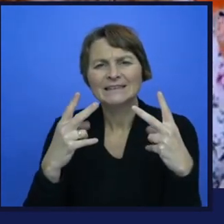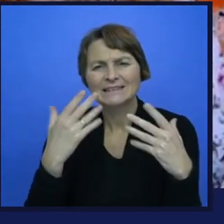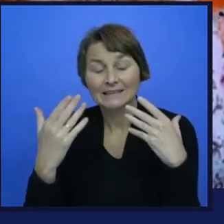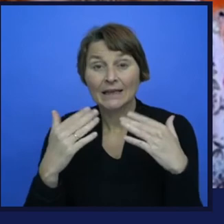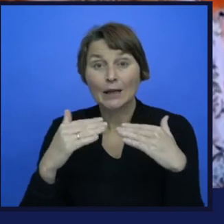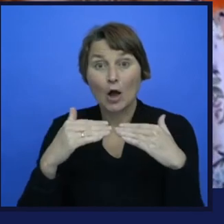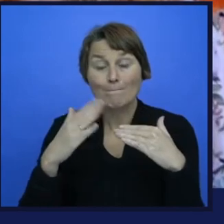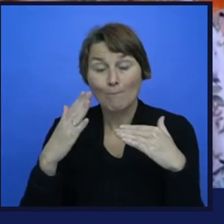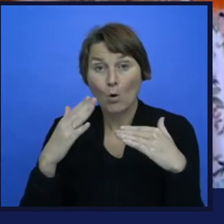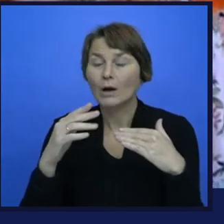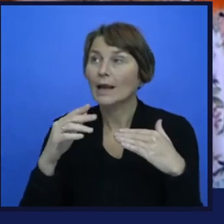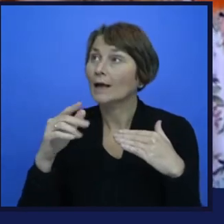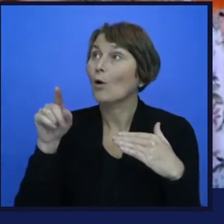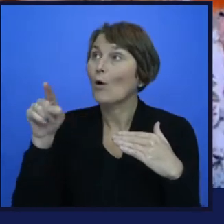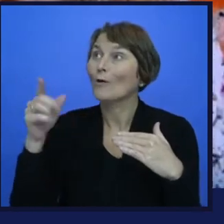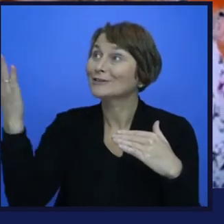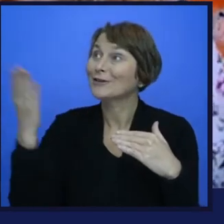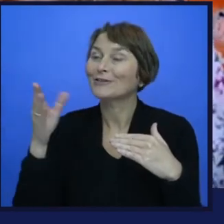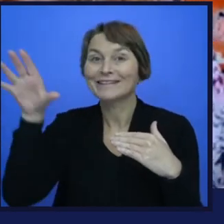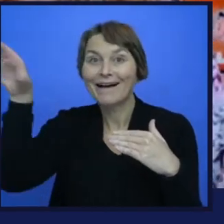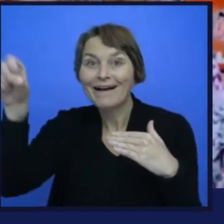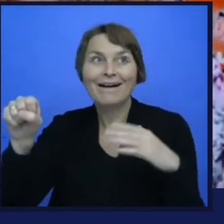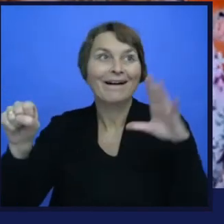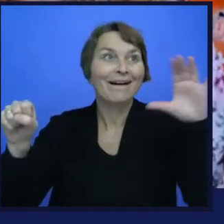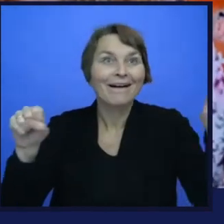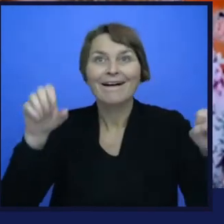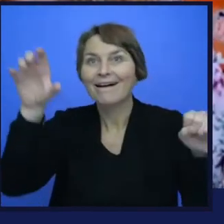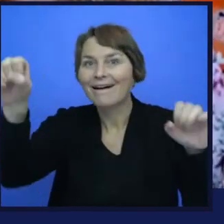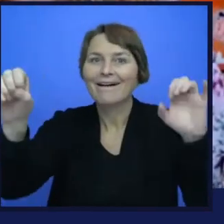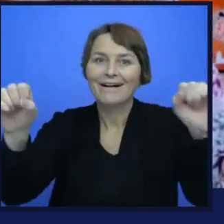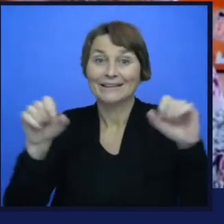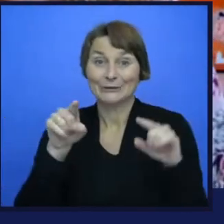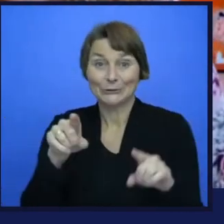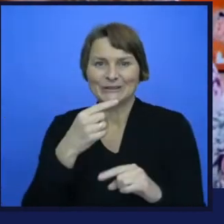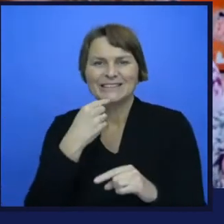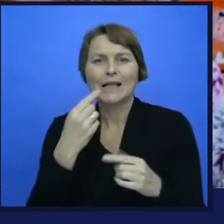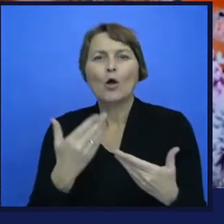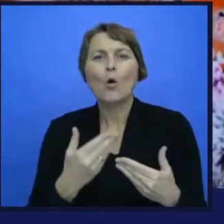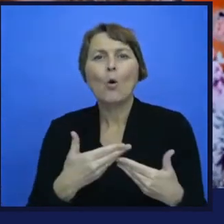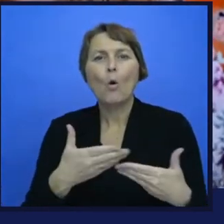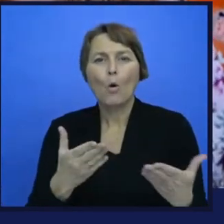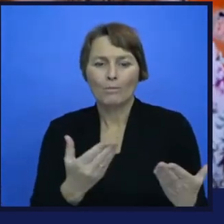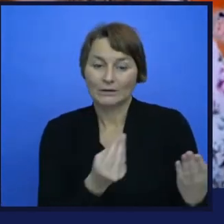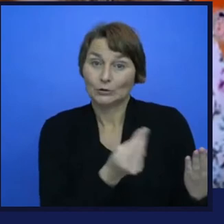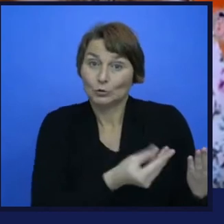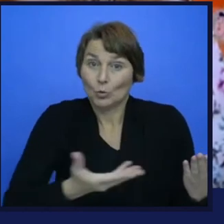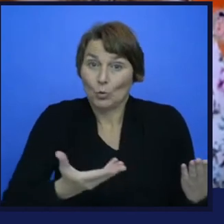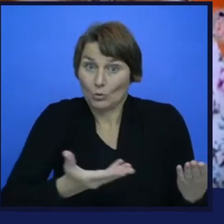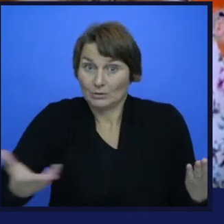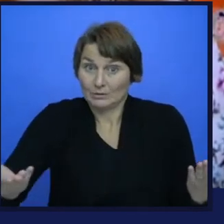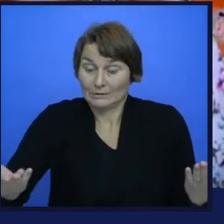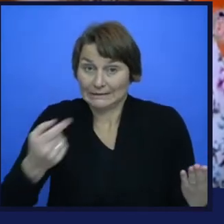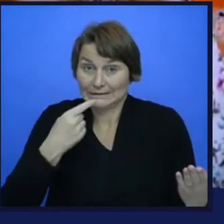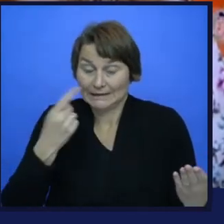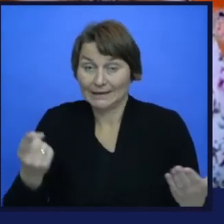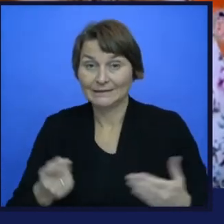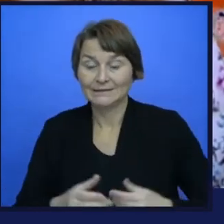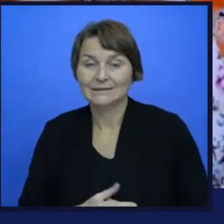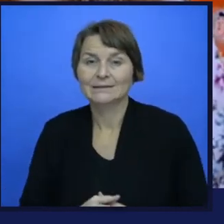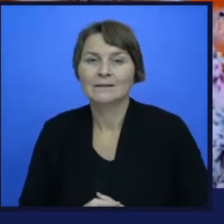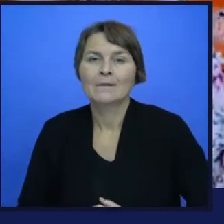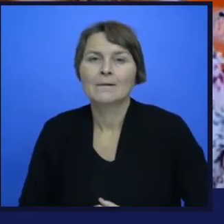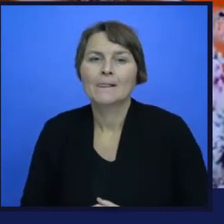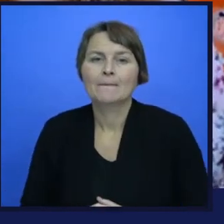these services and, you know, you mentioned open source, that there will be kind of a